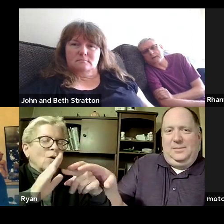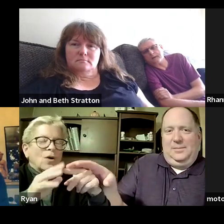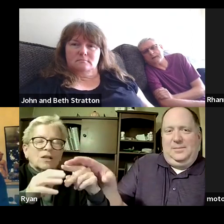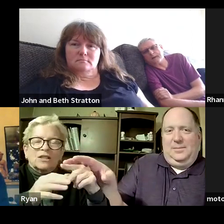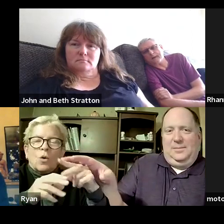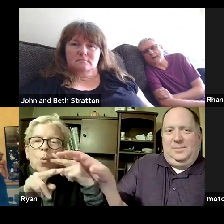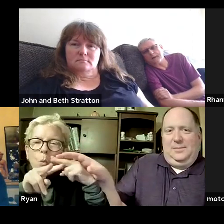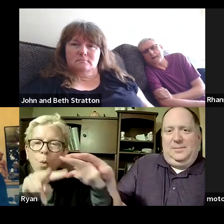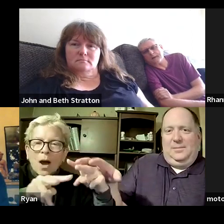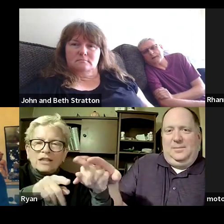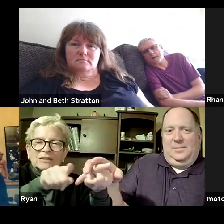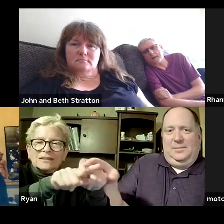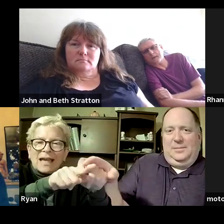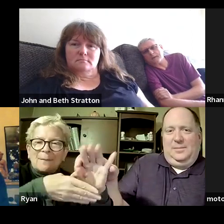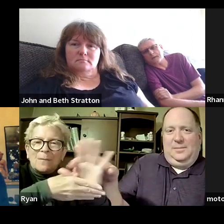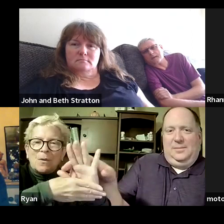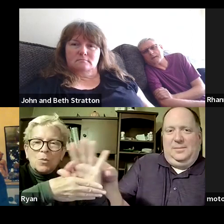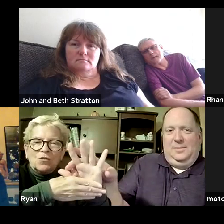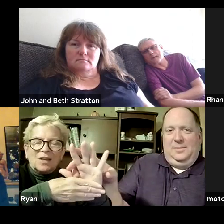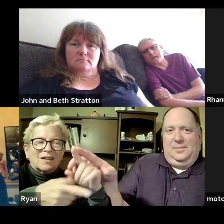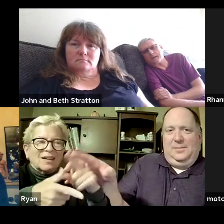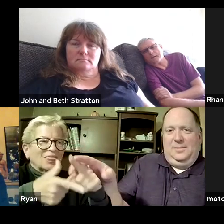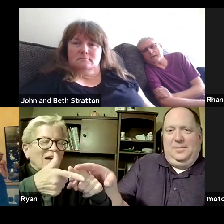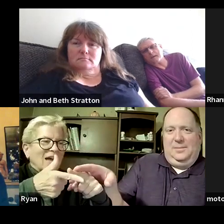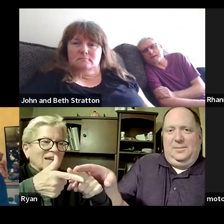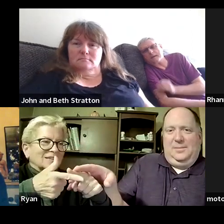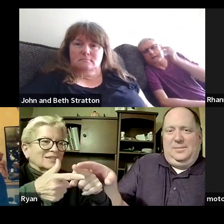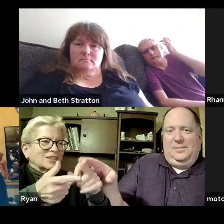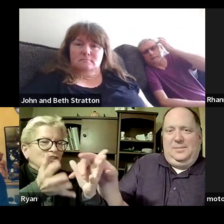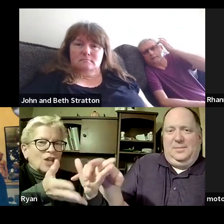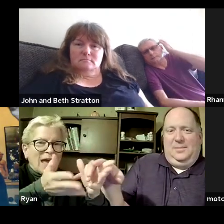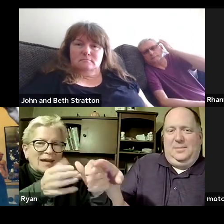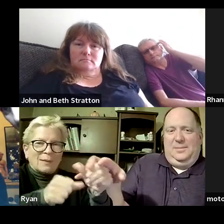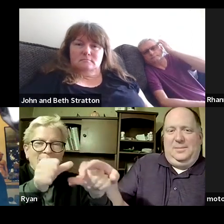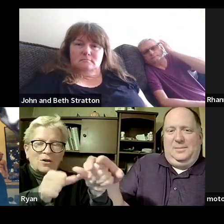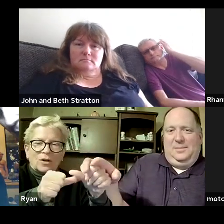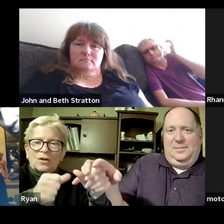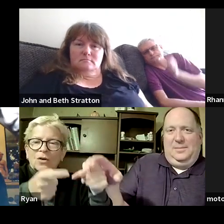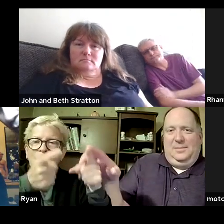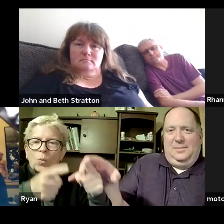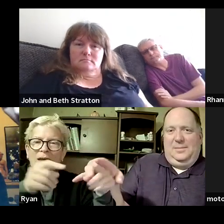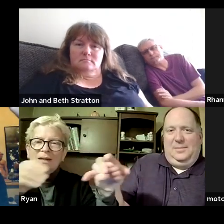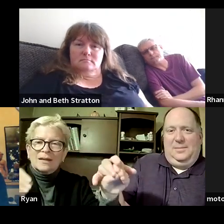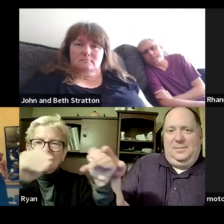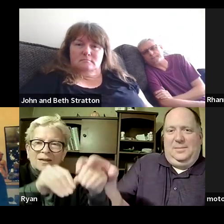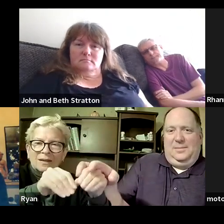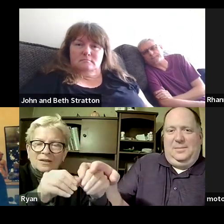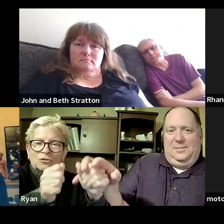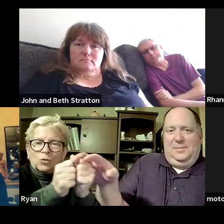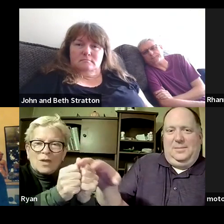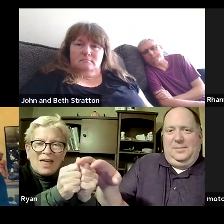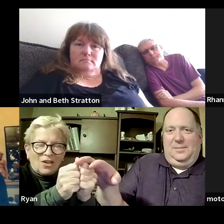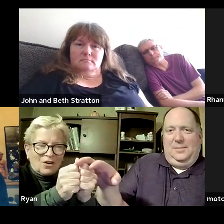all right so do not go and when you do get together don't go to bed angry